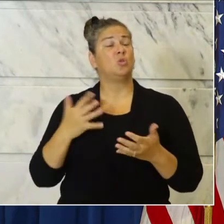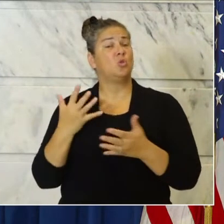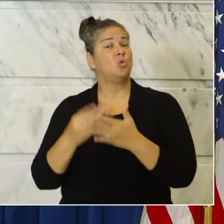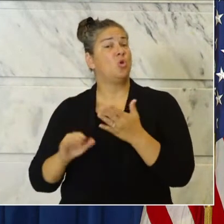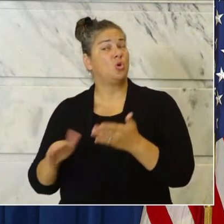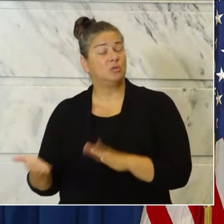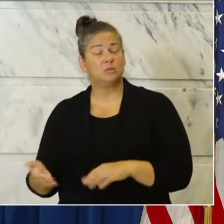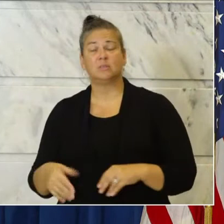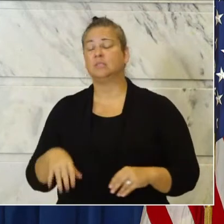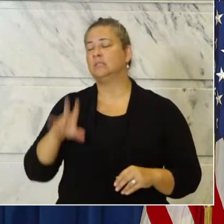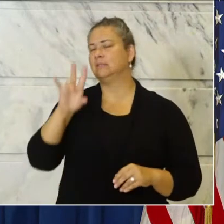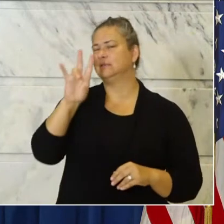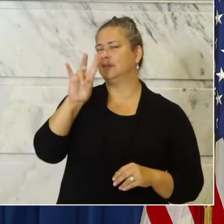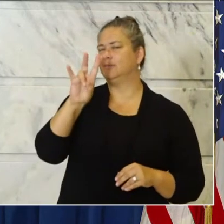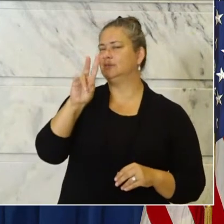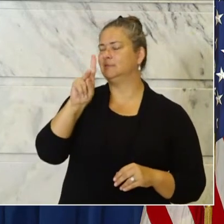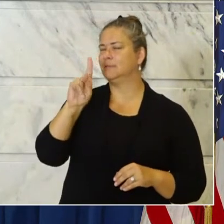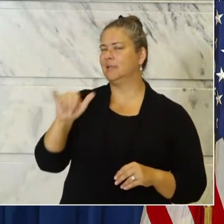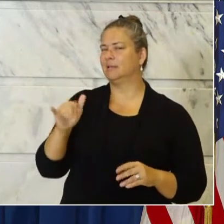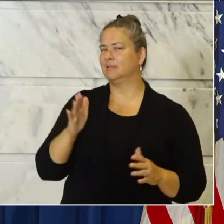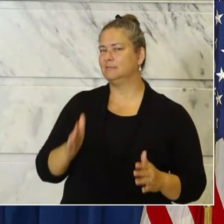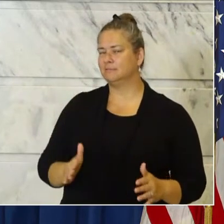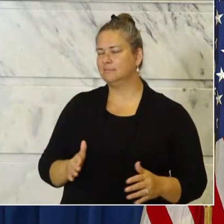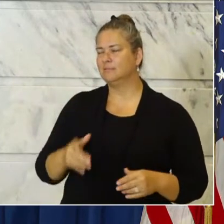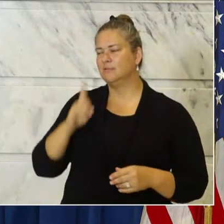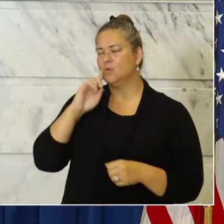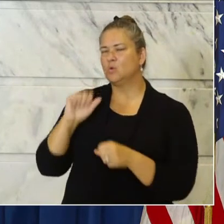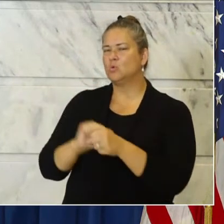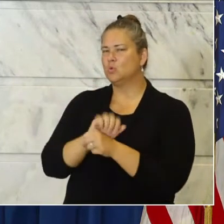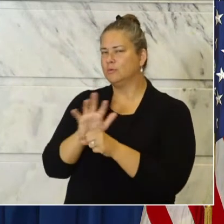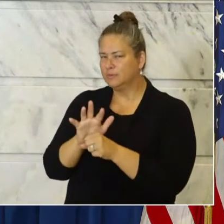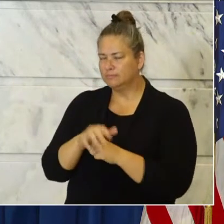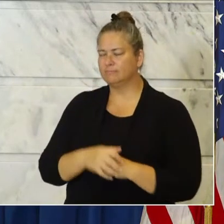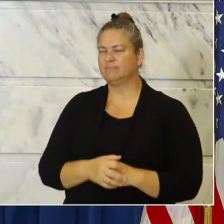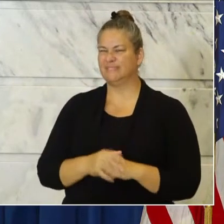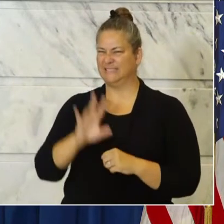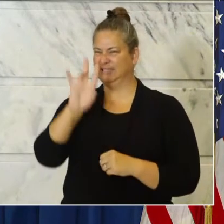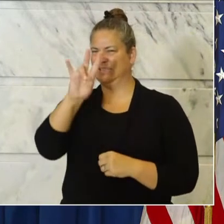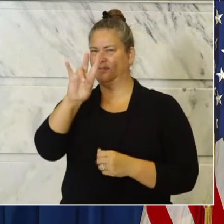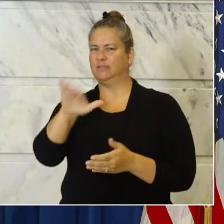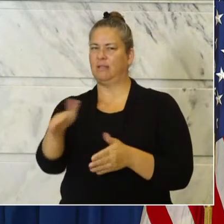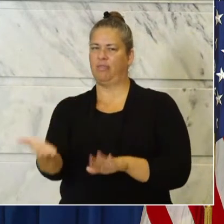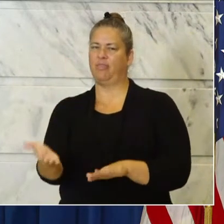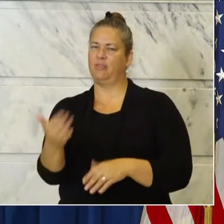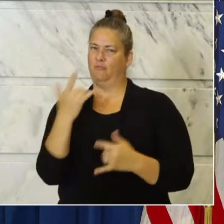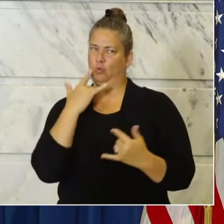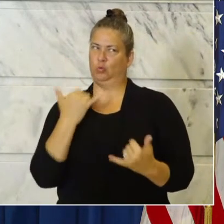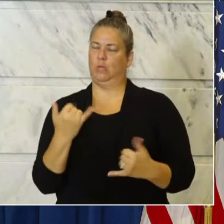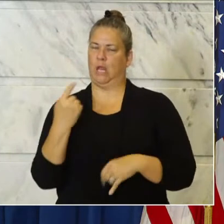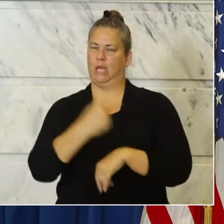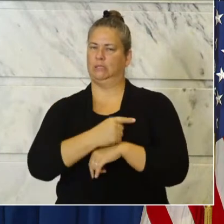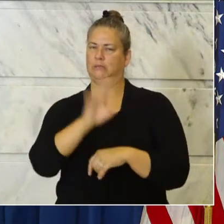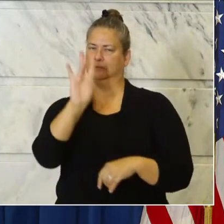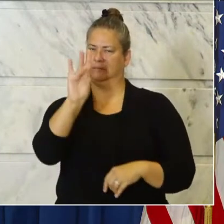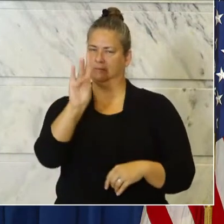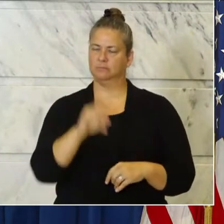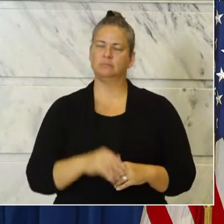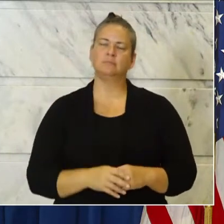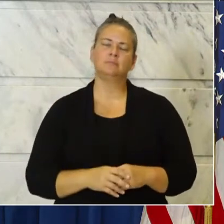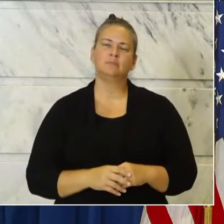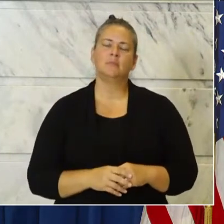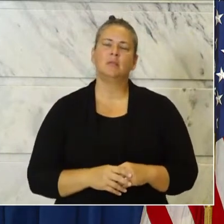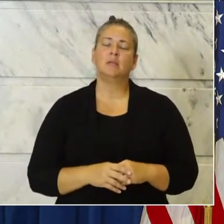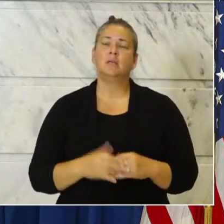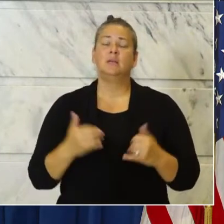seven Kentuckians to COVID-19. We're reporting seven deaths today and and the spread in ages